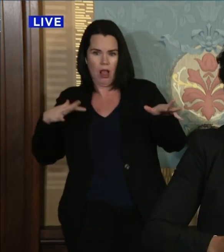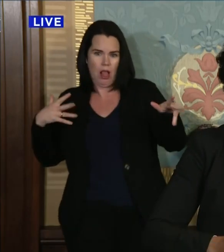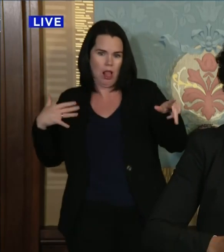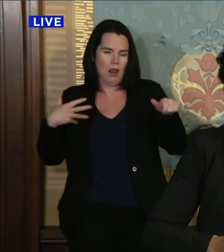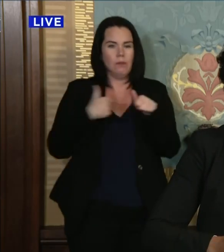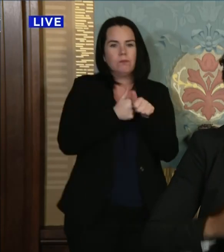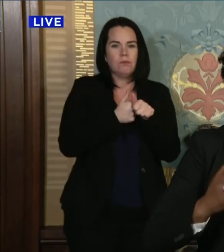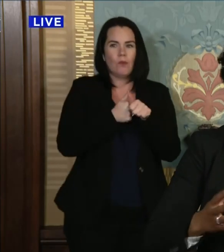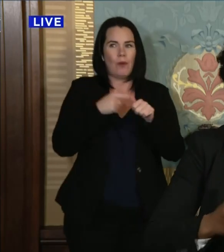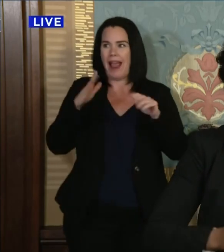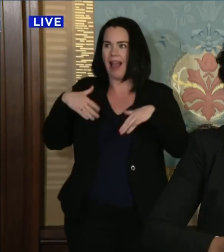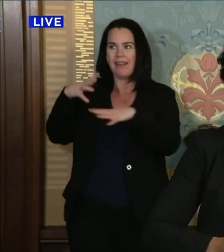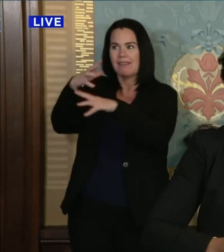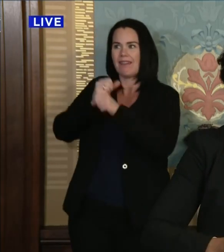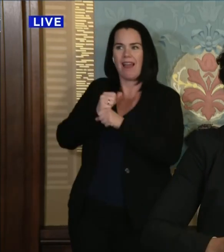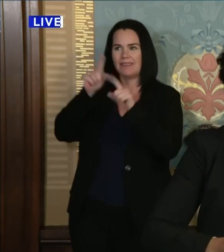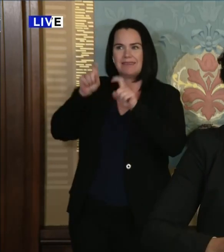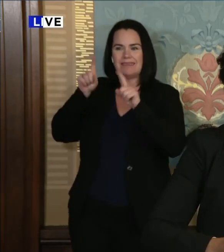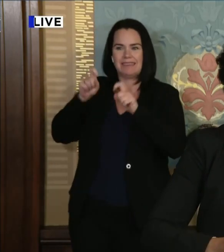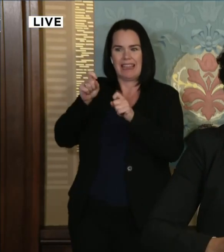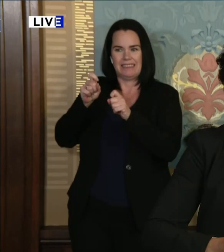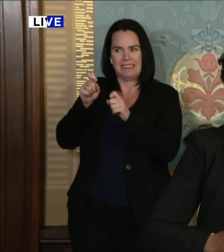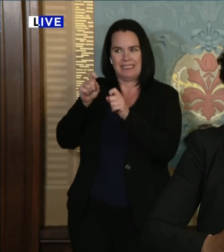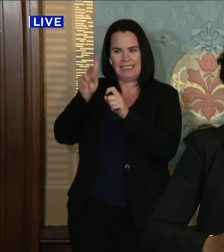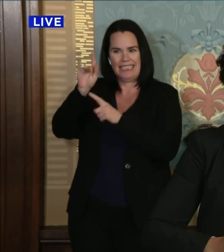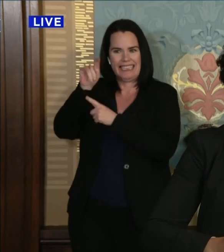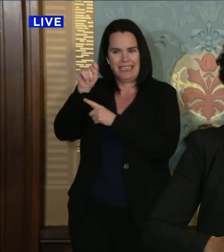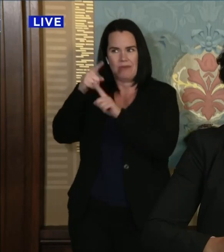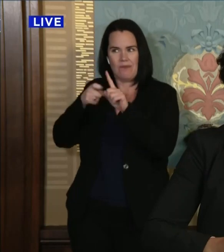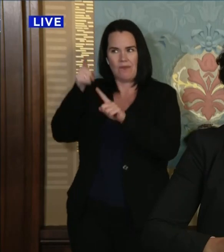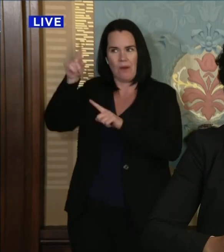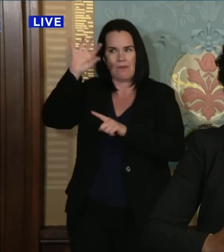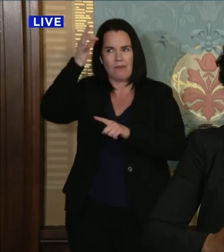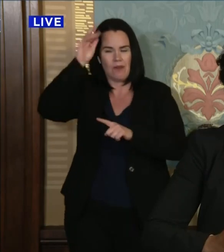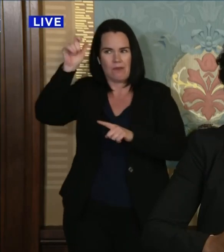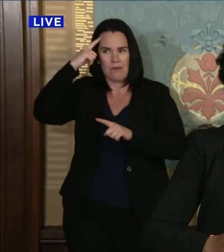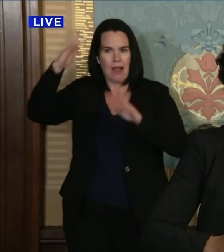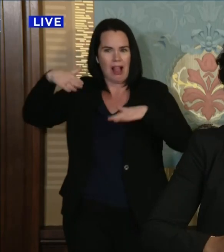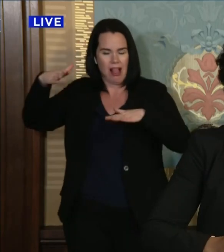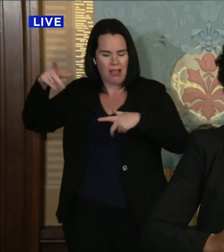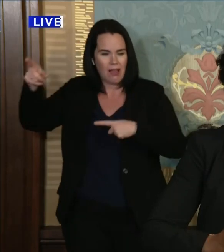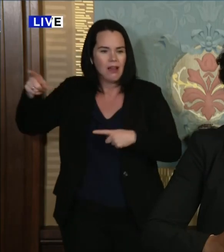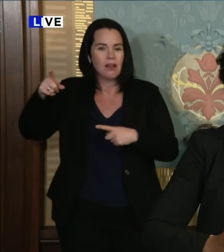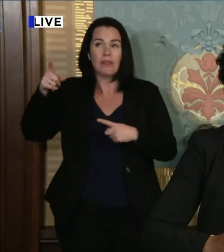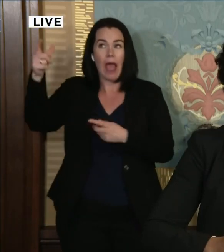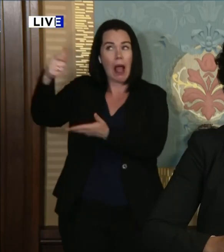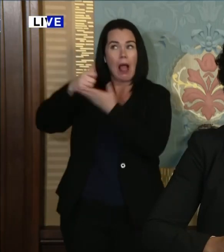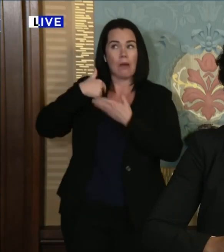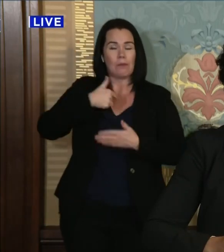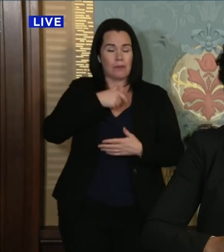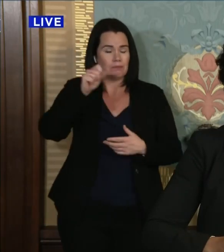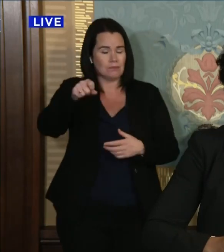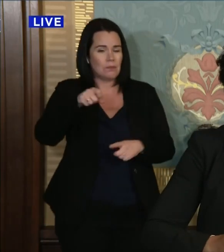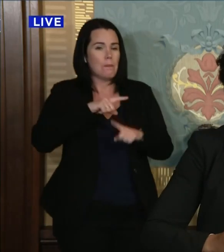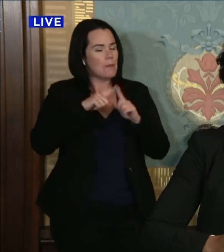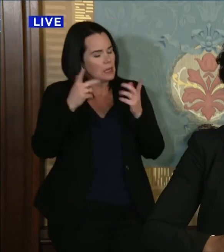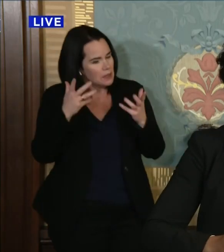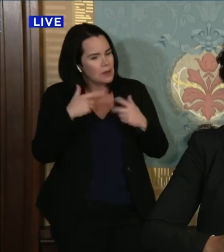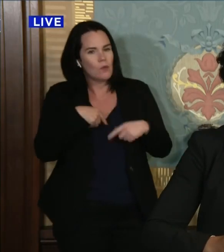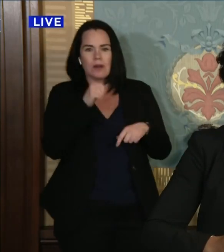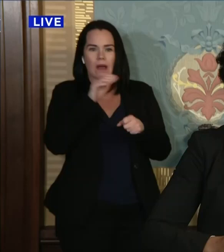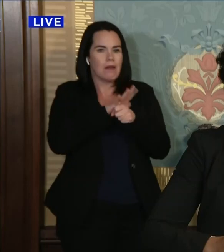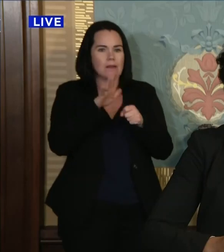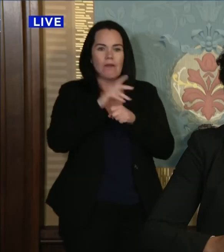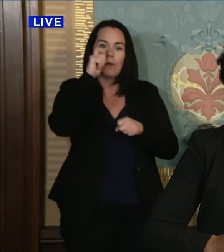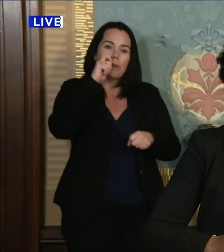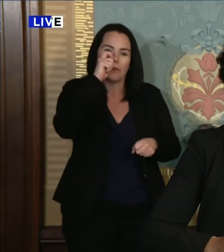government. They're helping us certainly, but we have not had enough supplies. We have not had enough swabs. We have not had enough testing